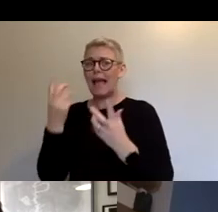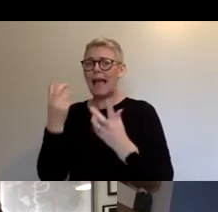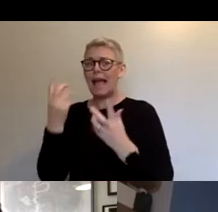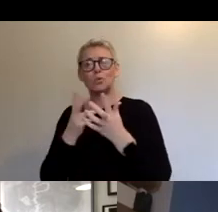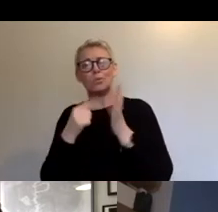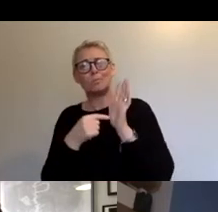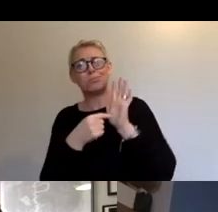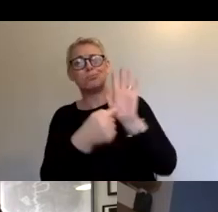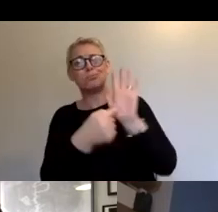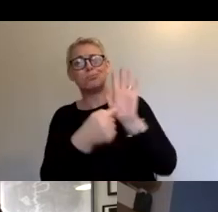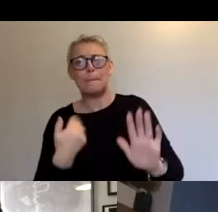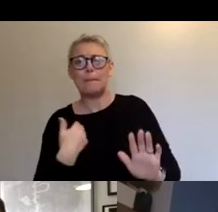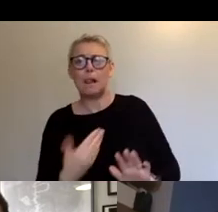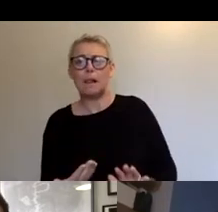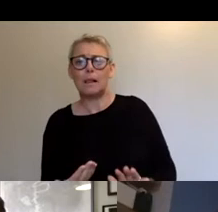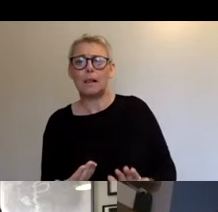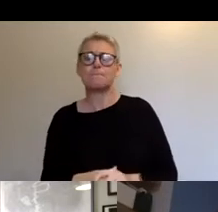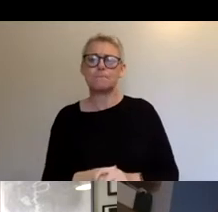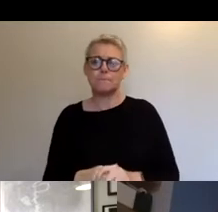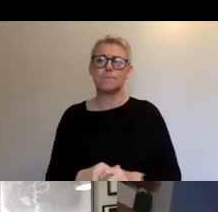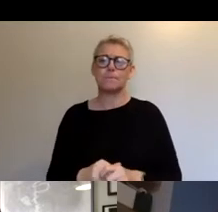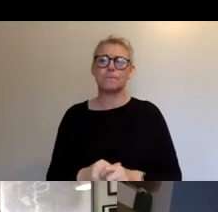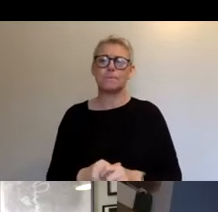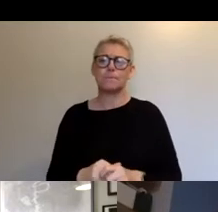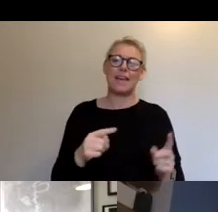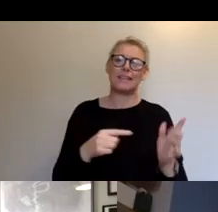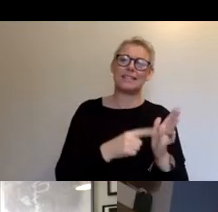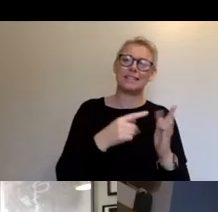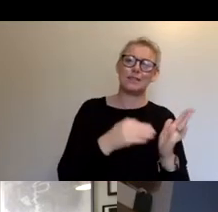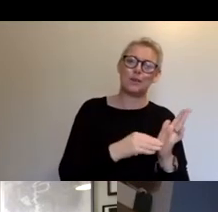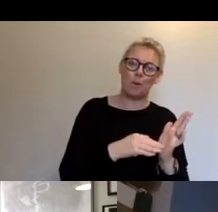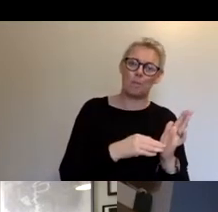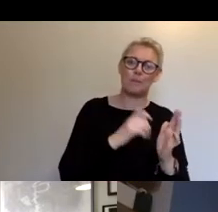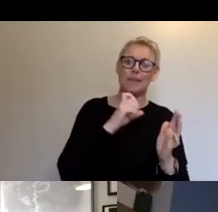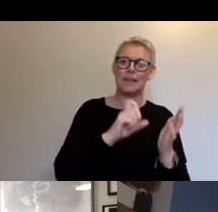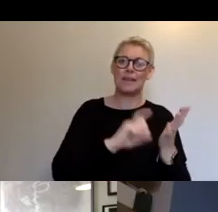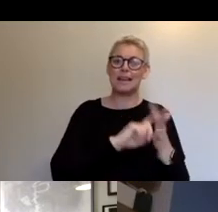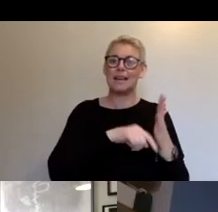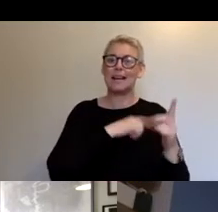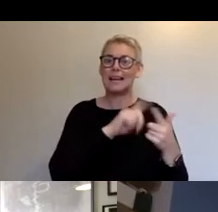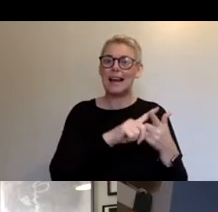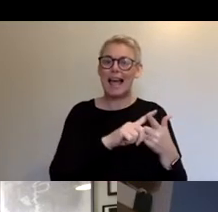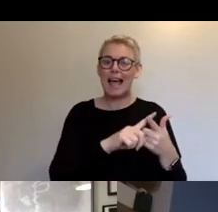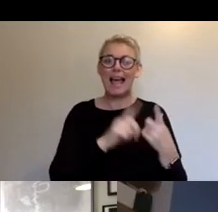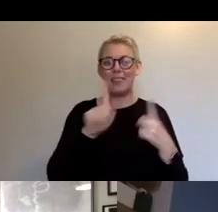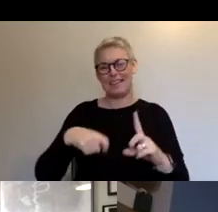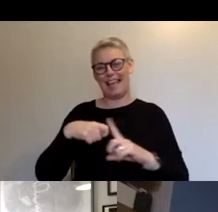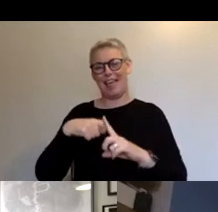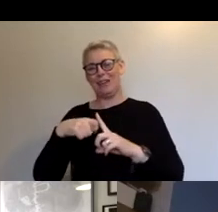that. And then Tom and Claire talked and the rest of the story, Catherine is neatly summed up.